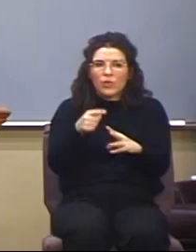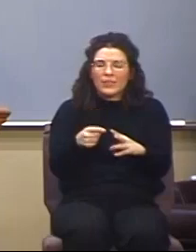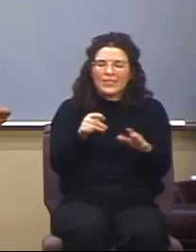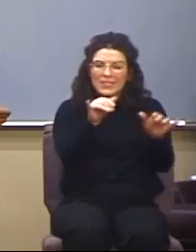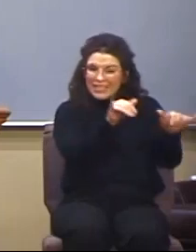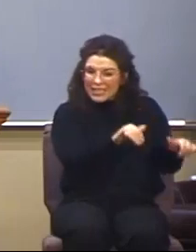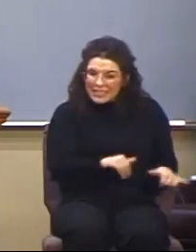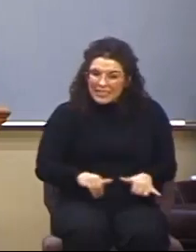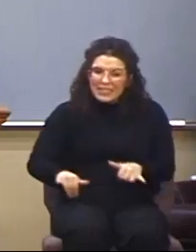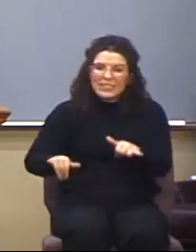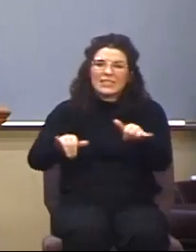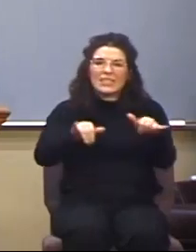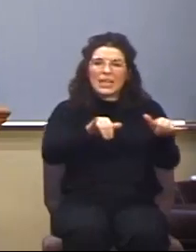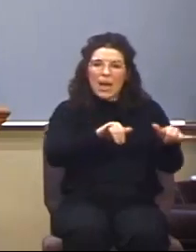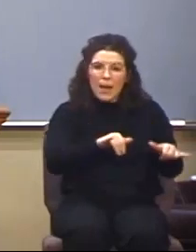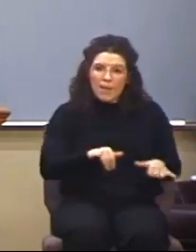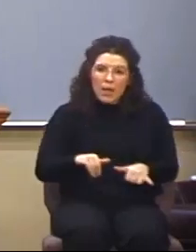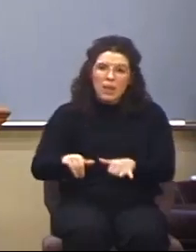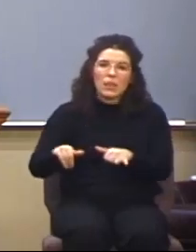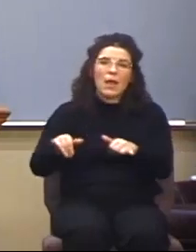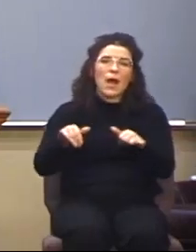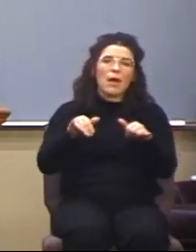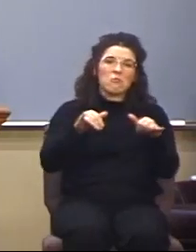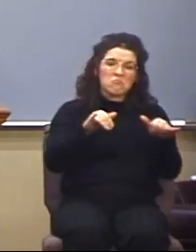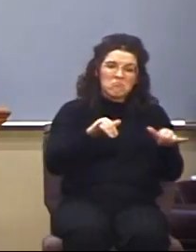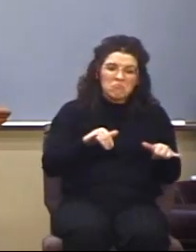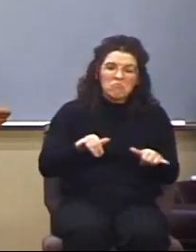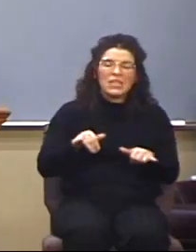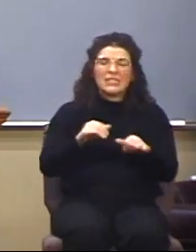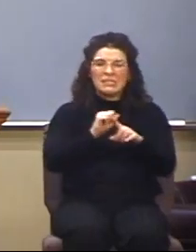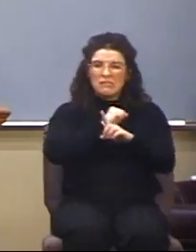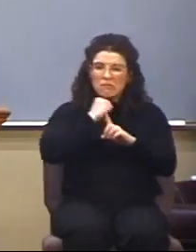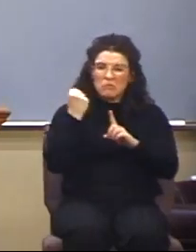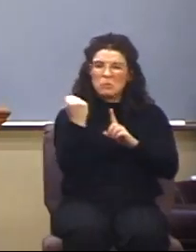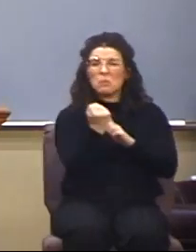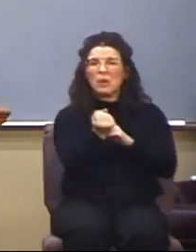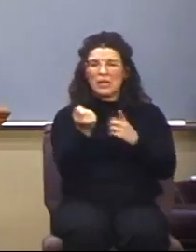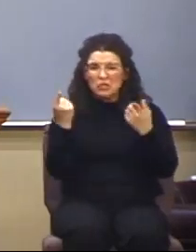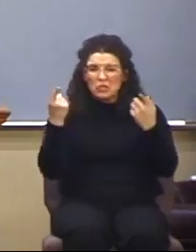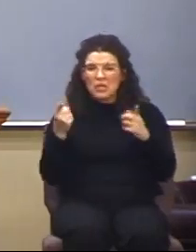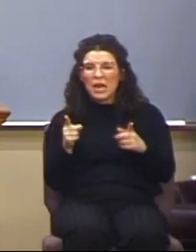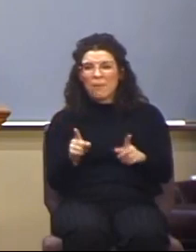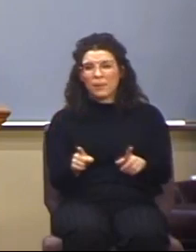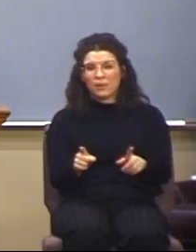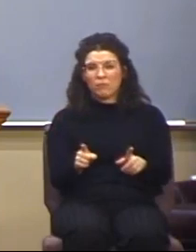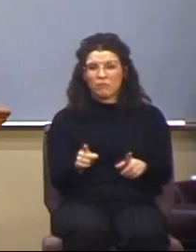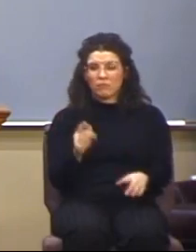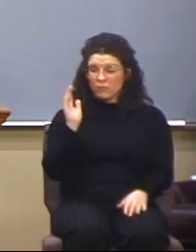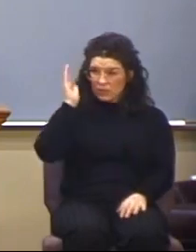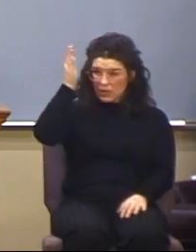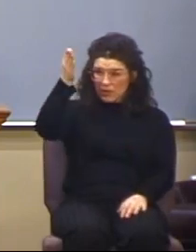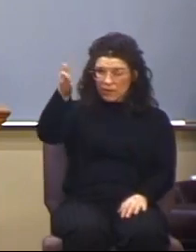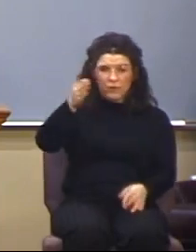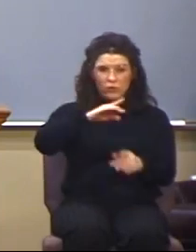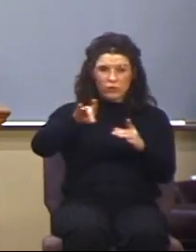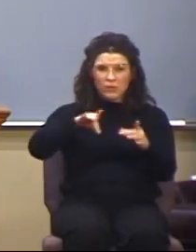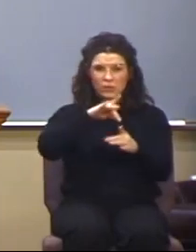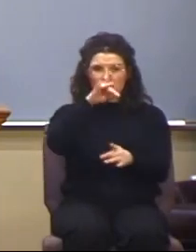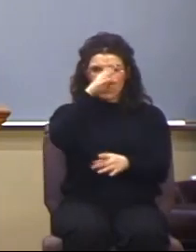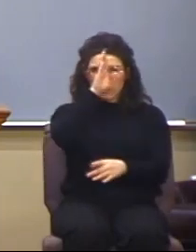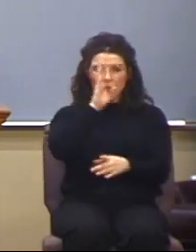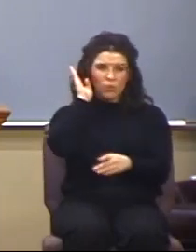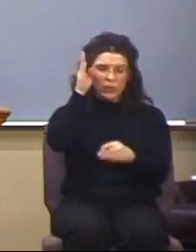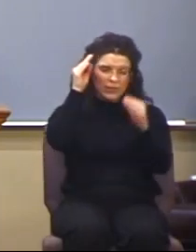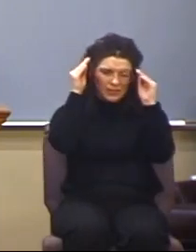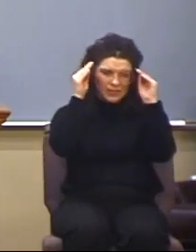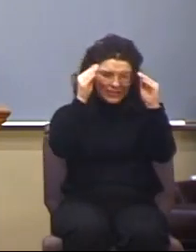similar parallel situation. In the future, the spirit of God will teach accurate doctrine regarding the